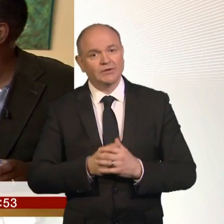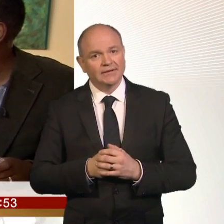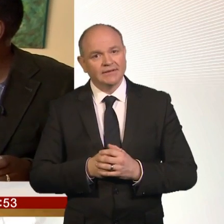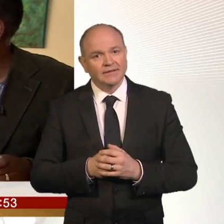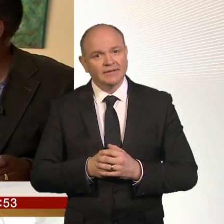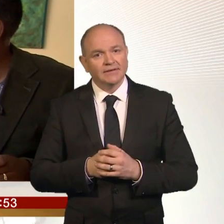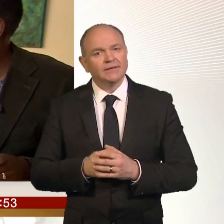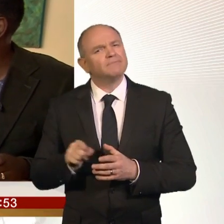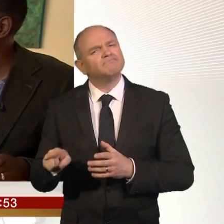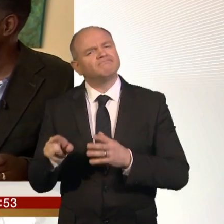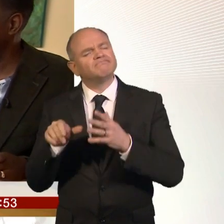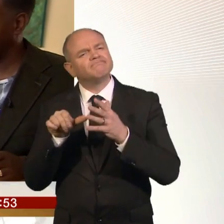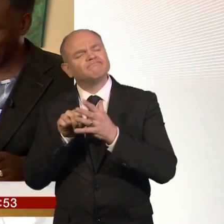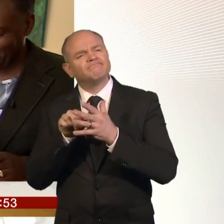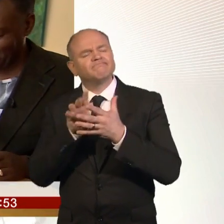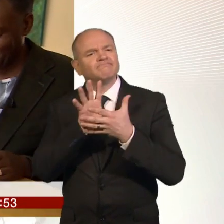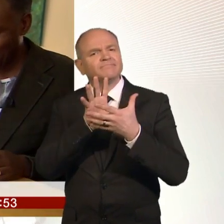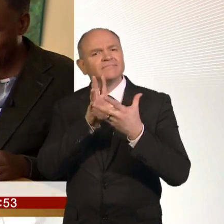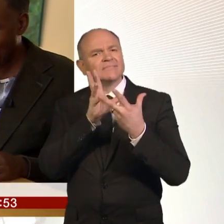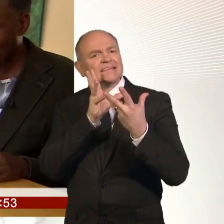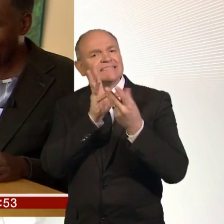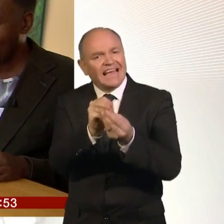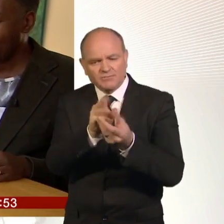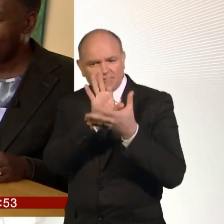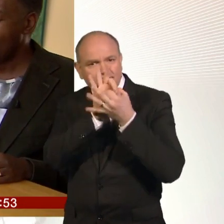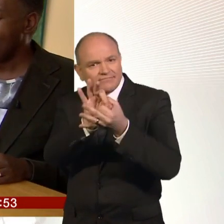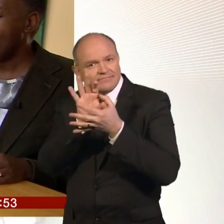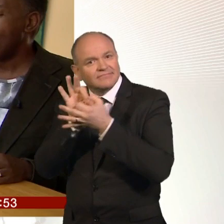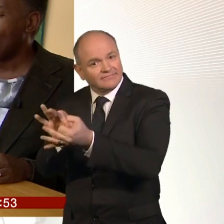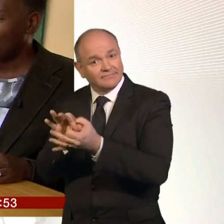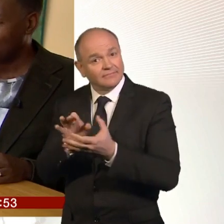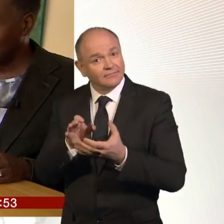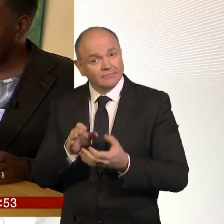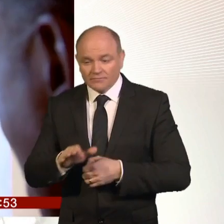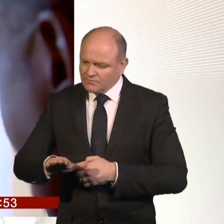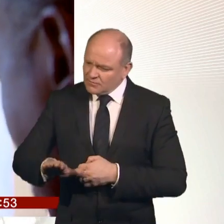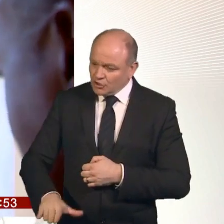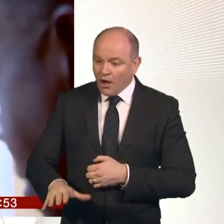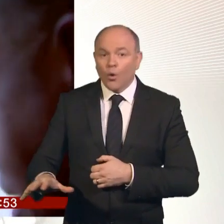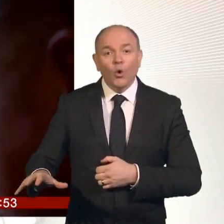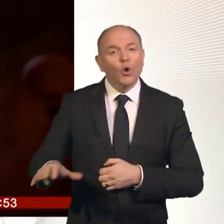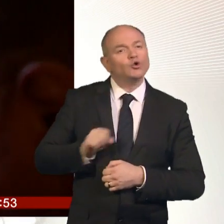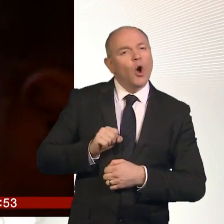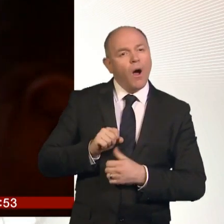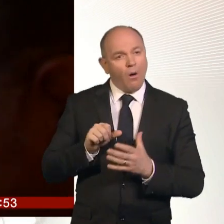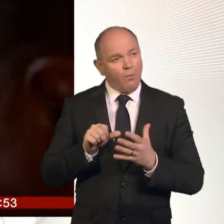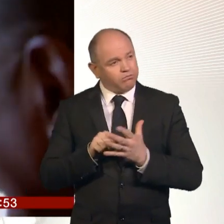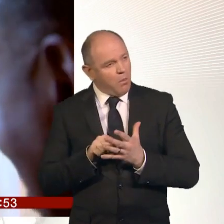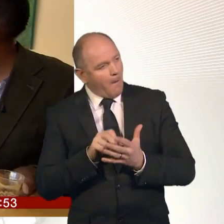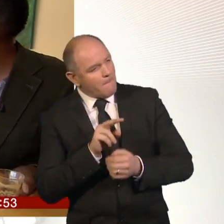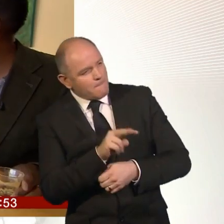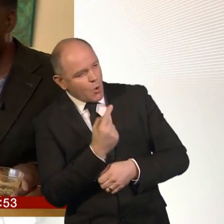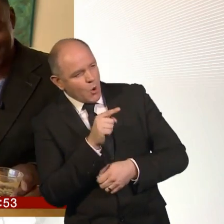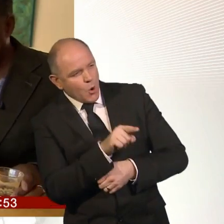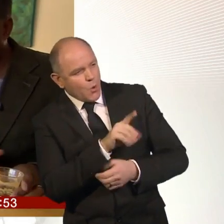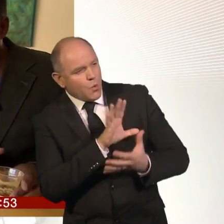attachment difficulties, which is quite common with, um, children who have been adopted. Is it four children and seven? Seven